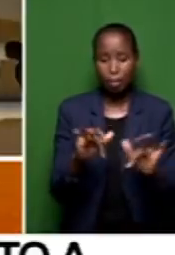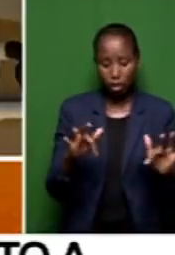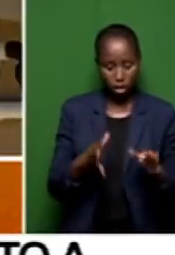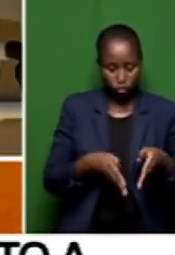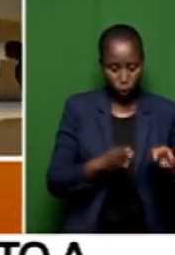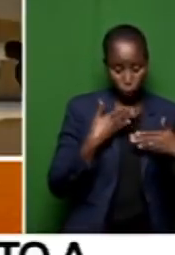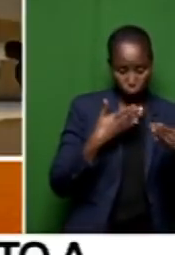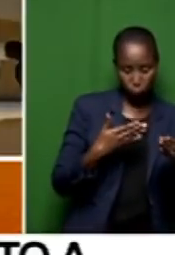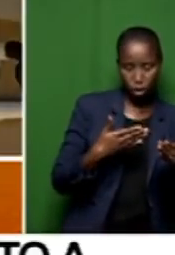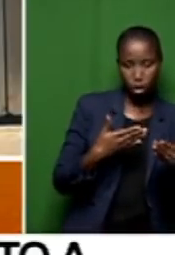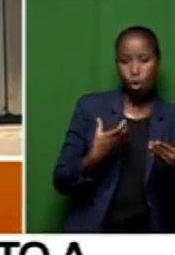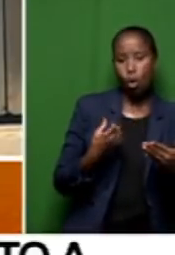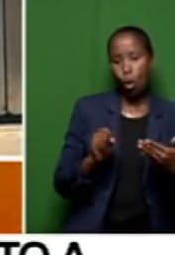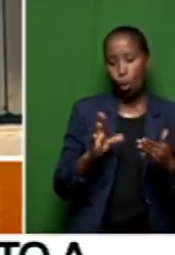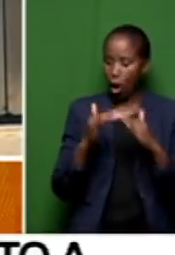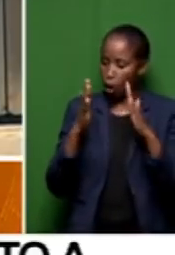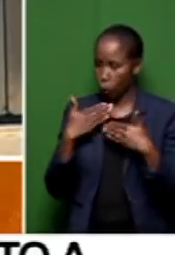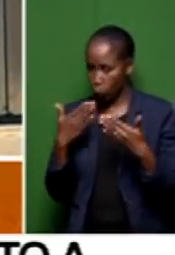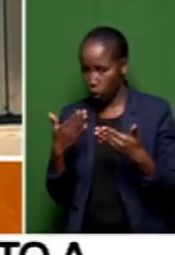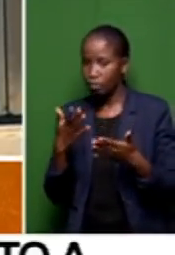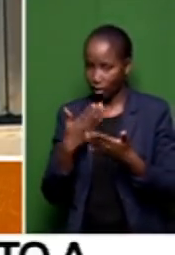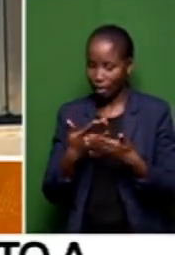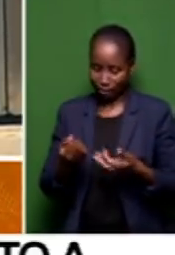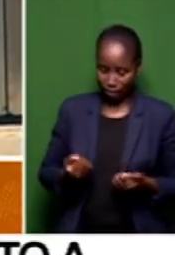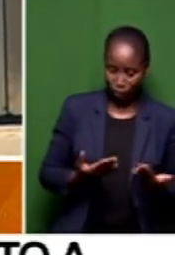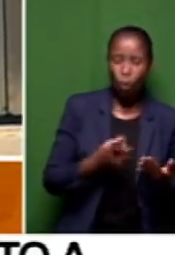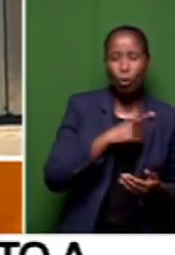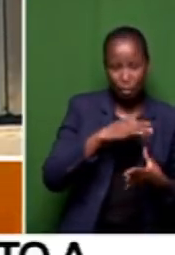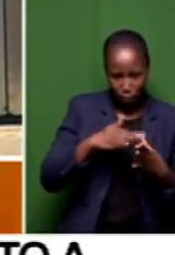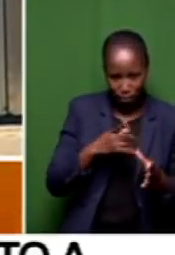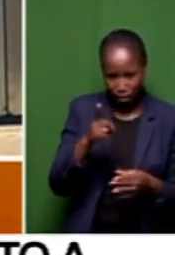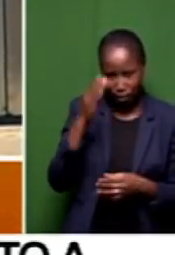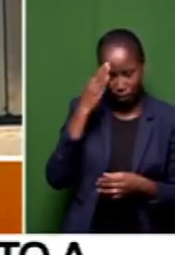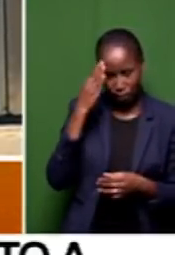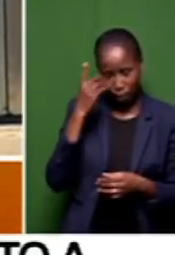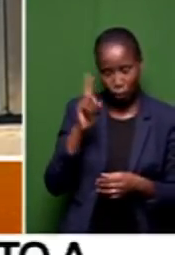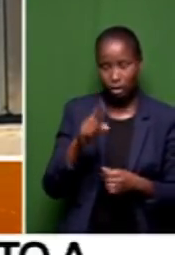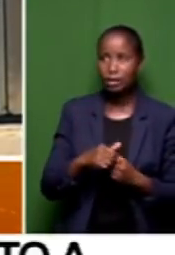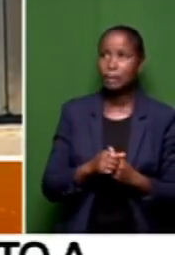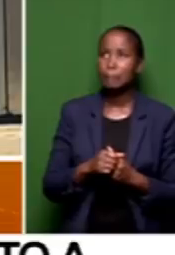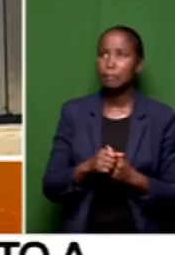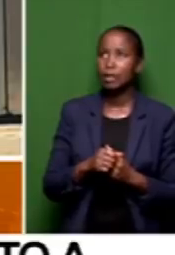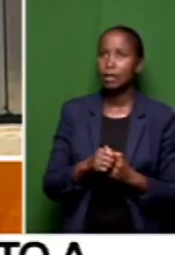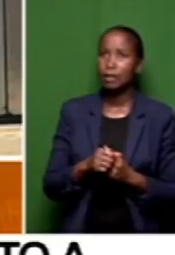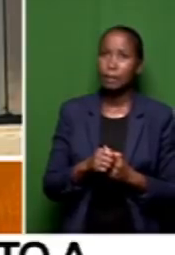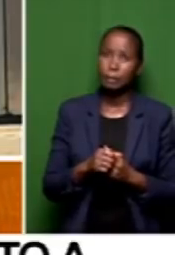you know, we are in what is called